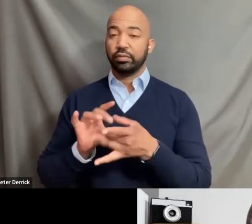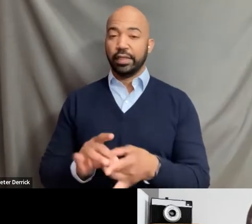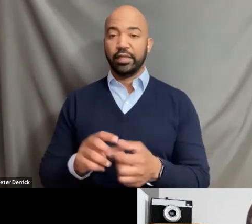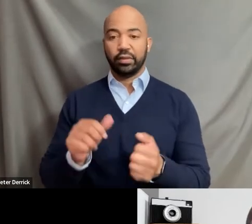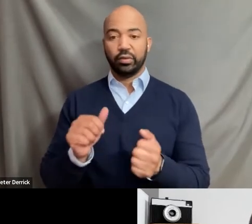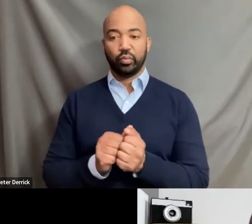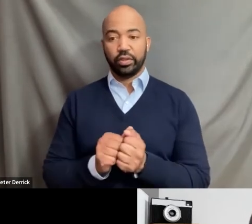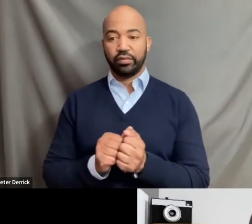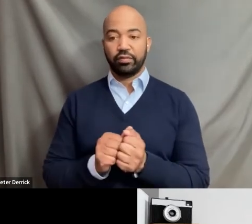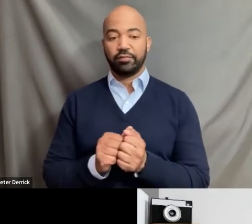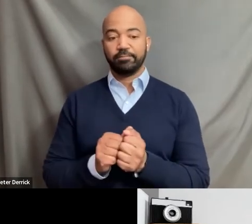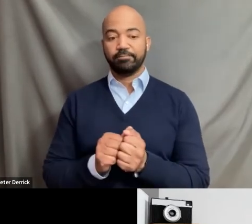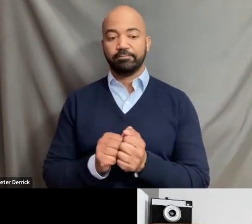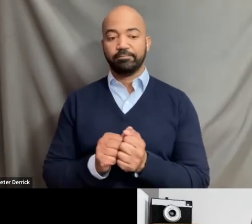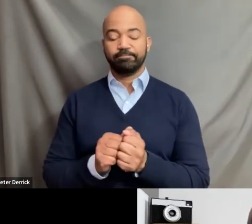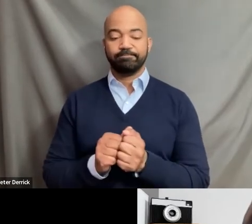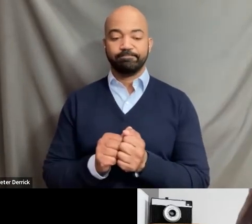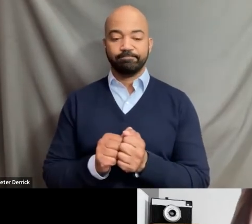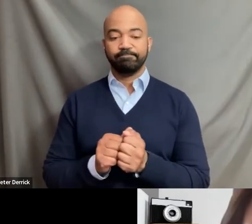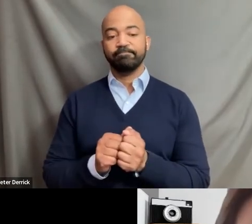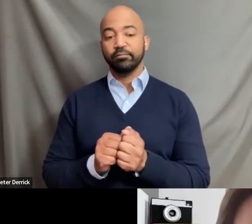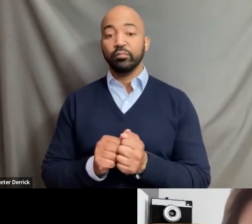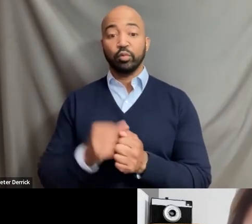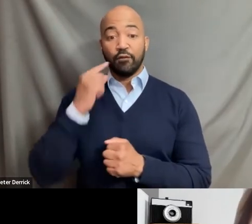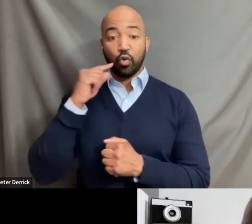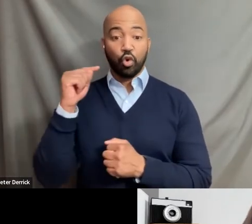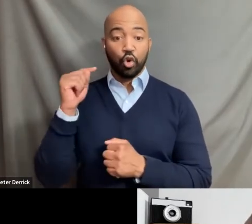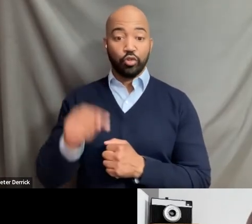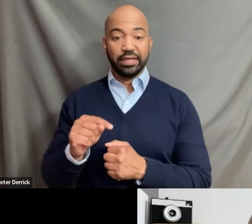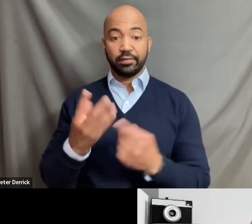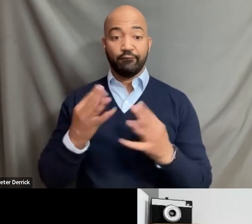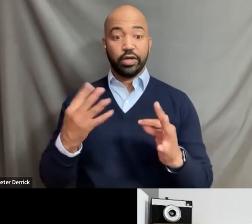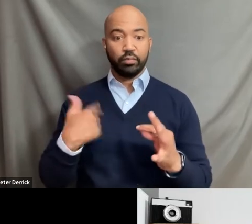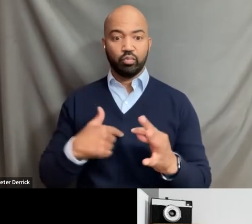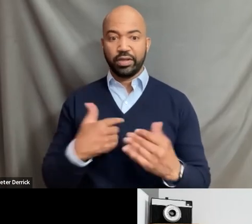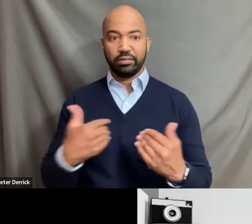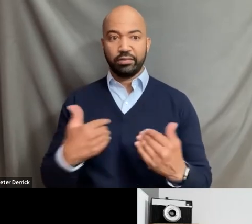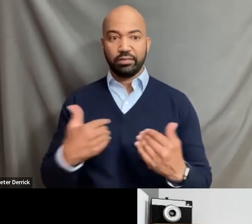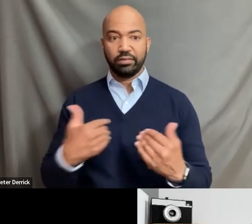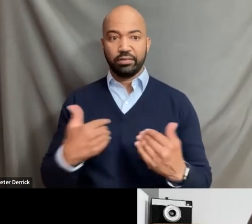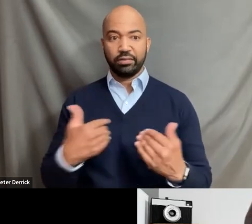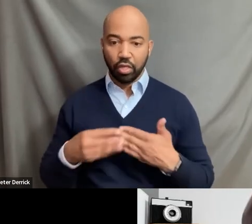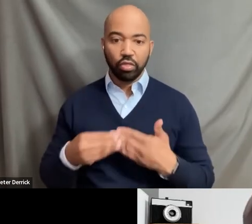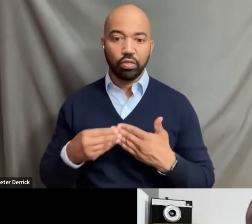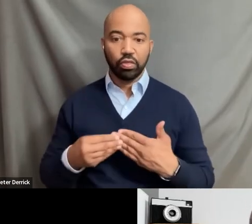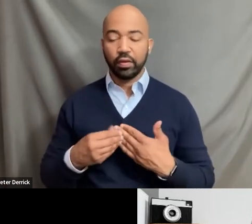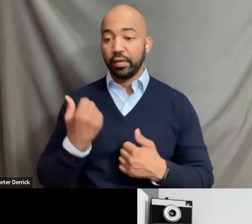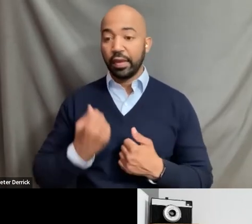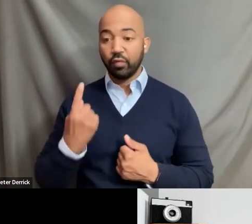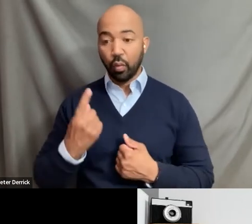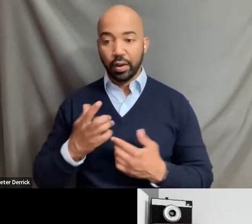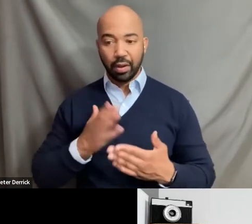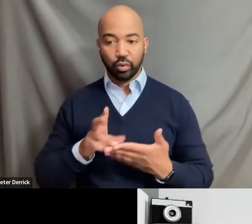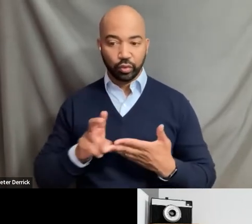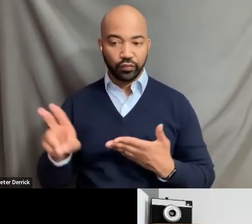fact that to this freedom that we have, like almost everyone at our university